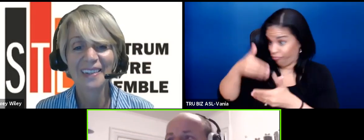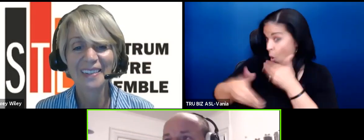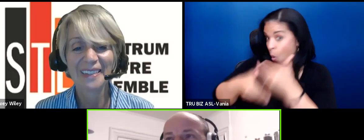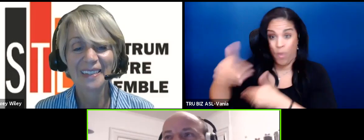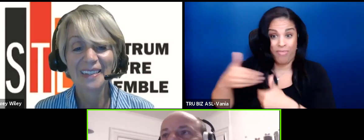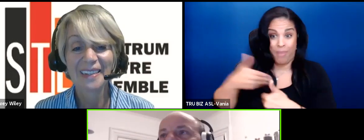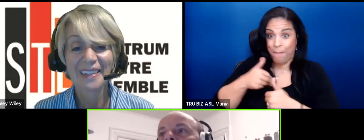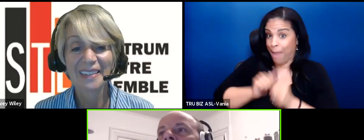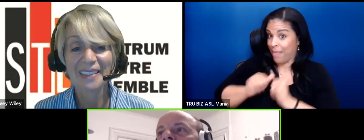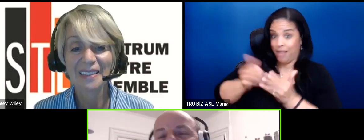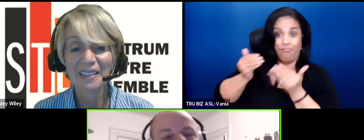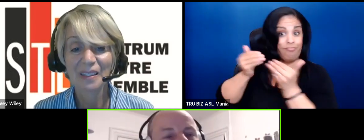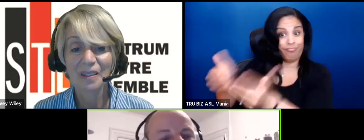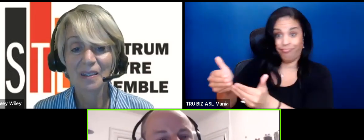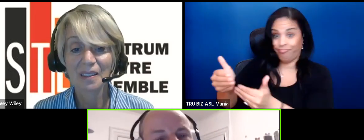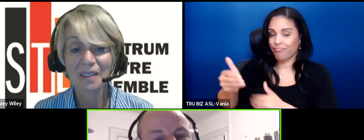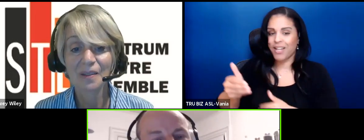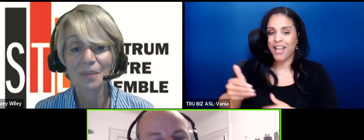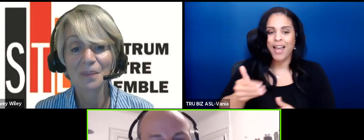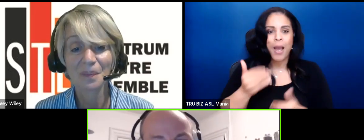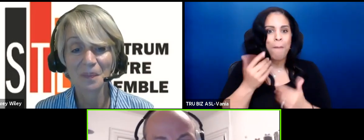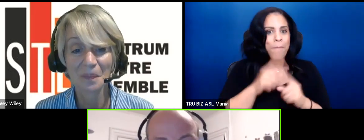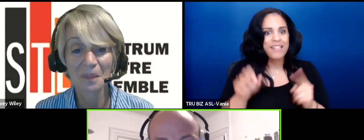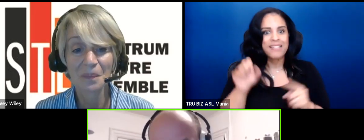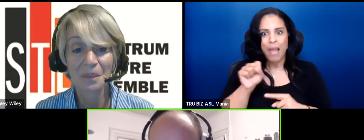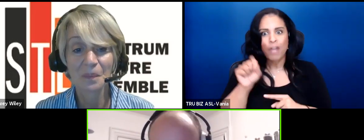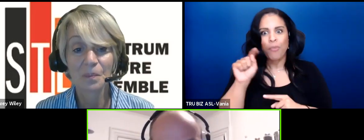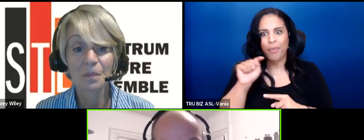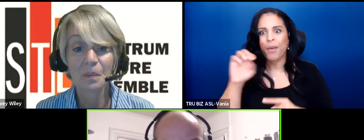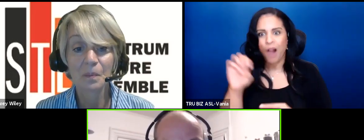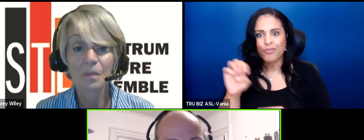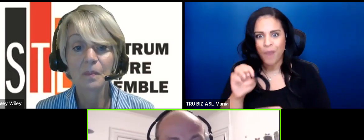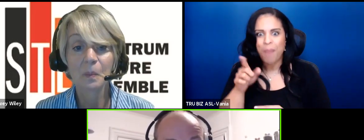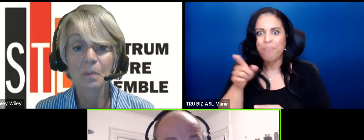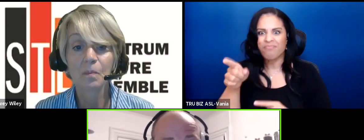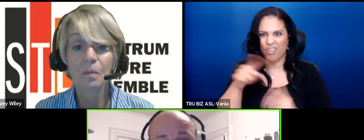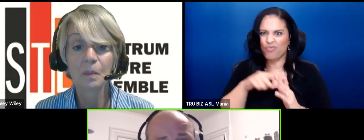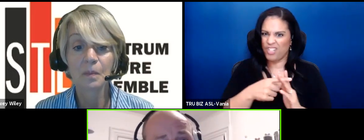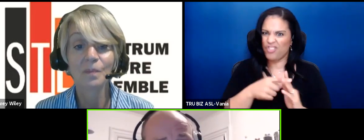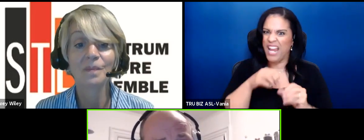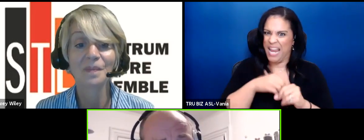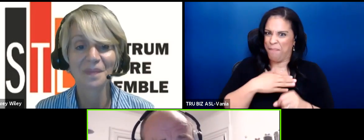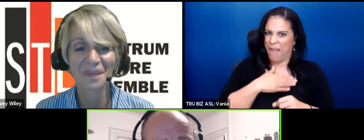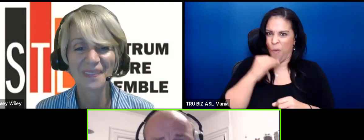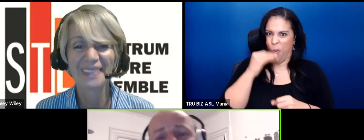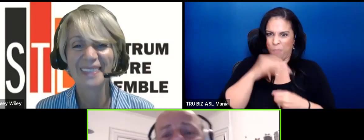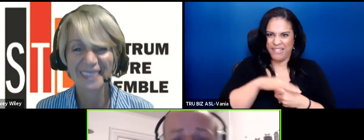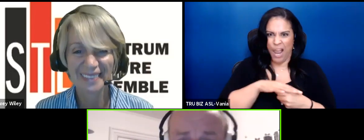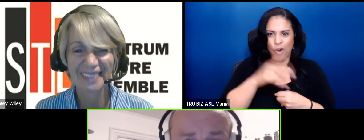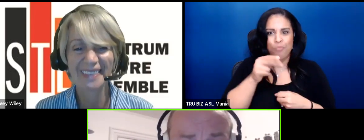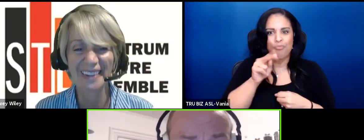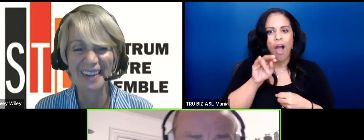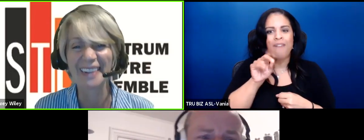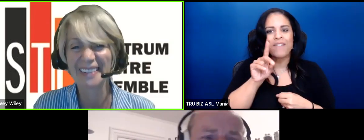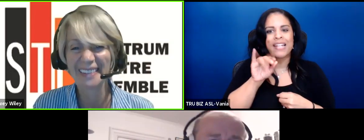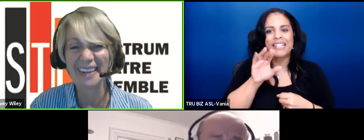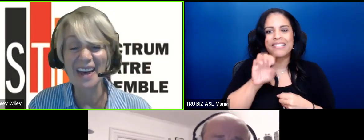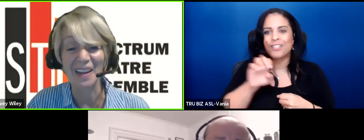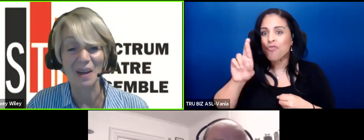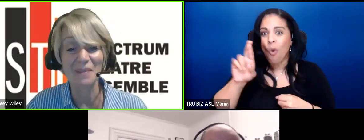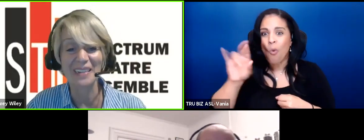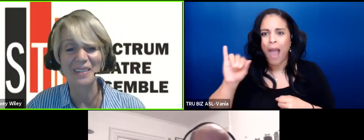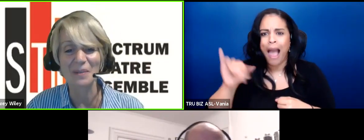but the fact that spectrum theater ensemble has been you know originated in my hometown of providence rhode island come on yeah